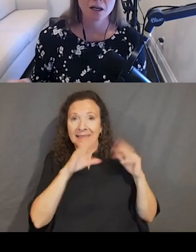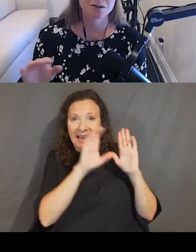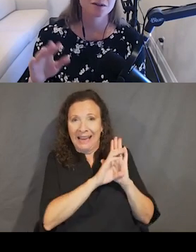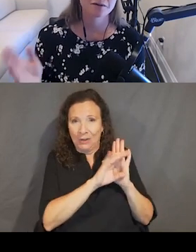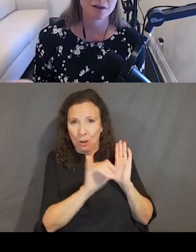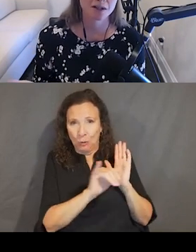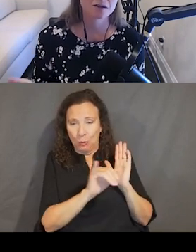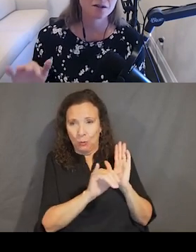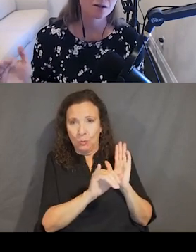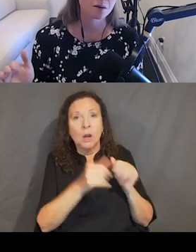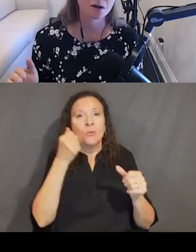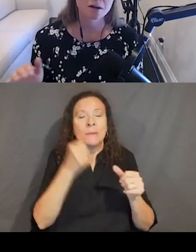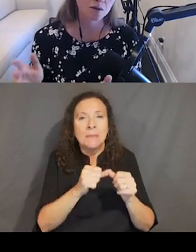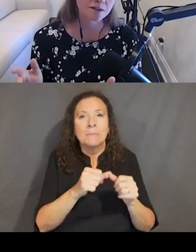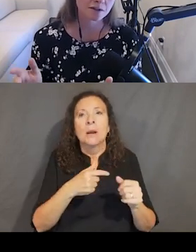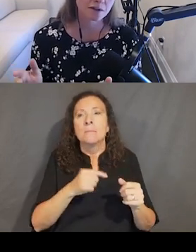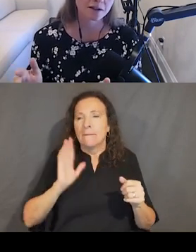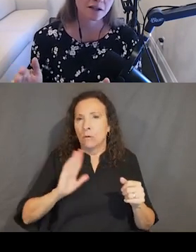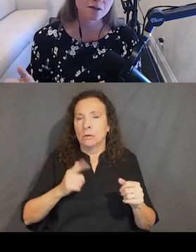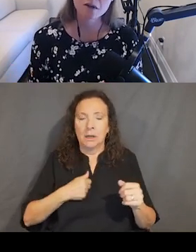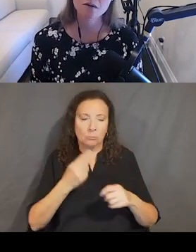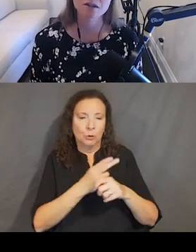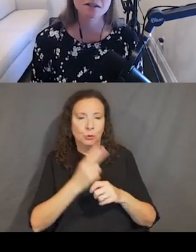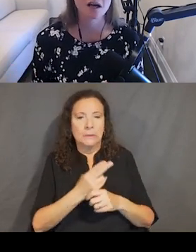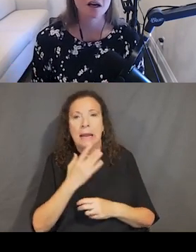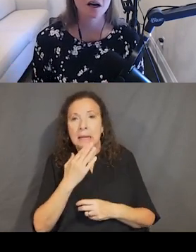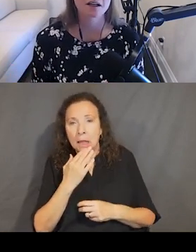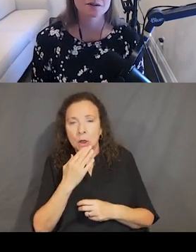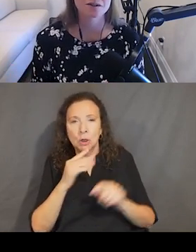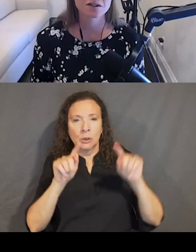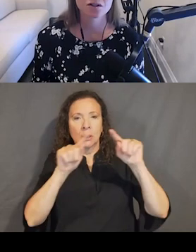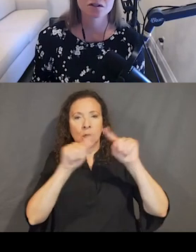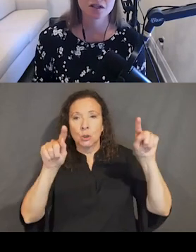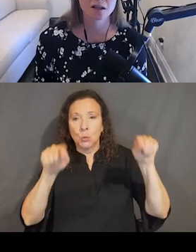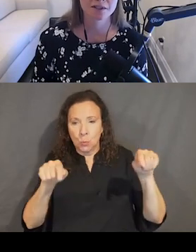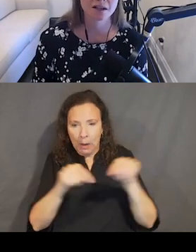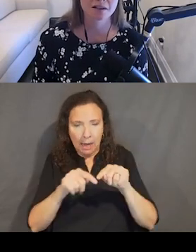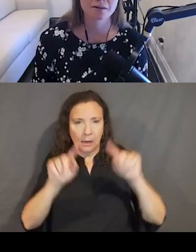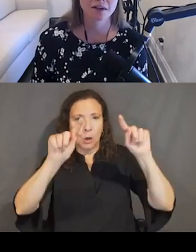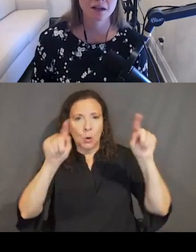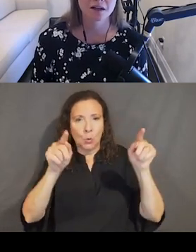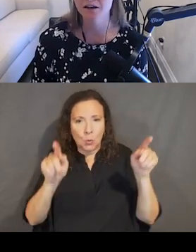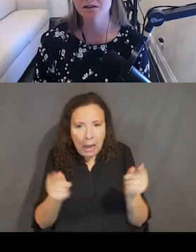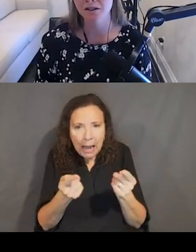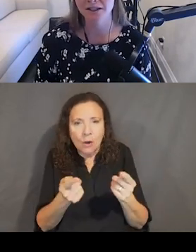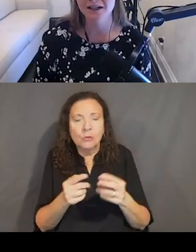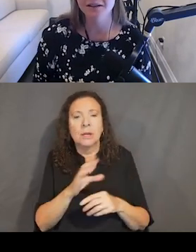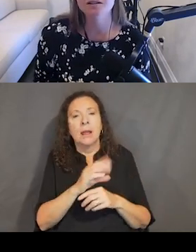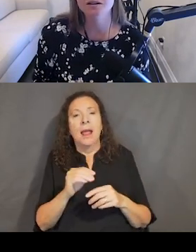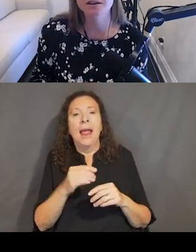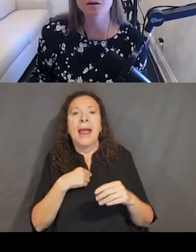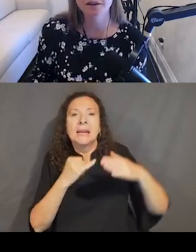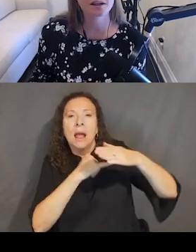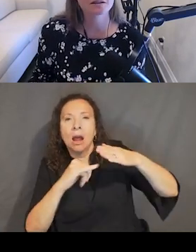color. I was using rounded colors or corners and square corners. And I was using a structural element of an underline.